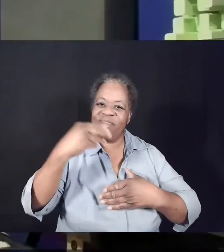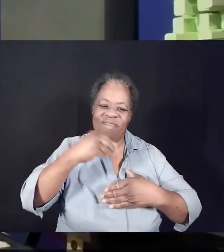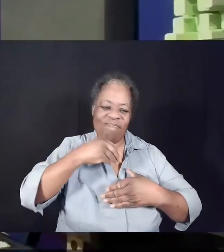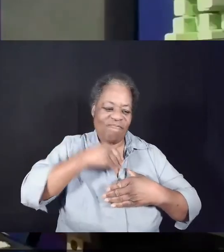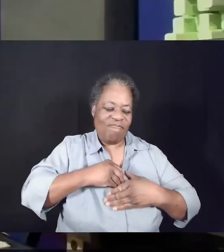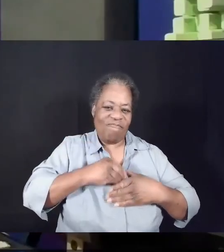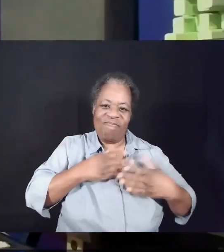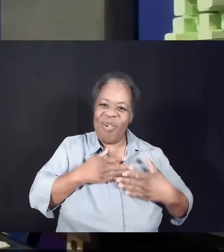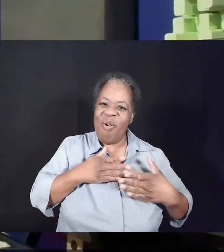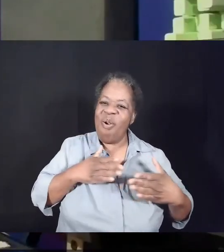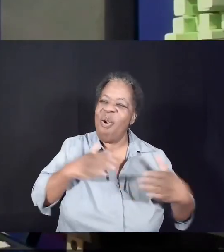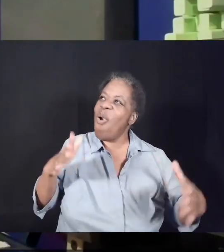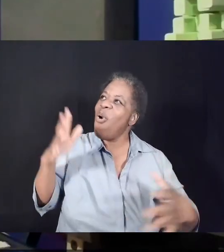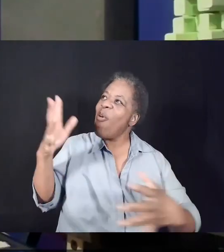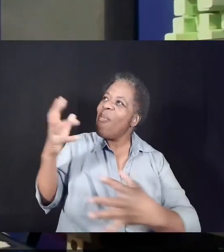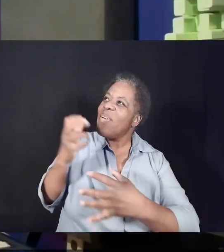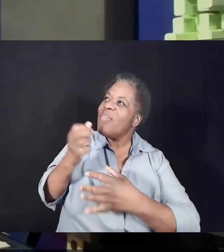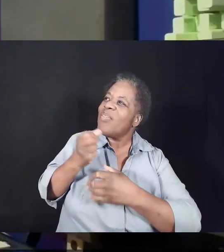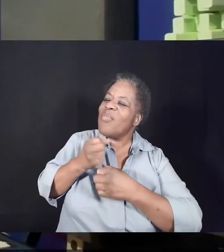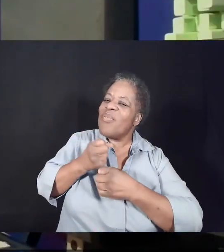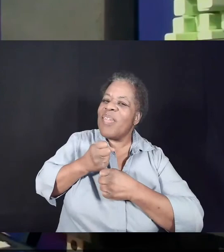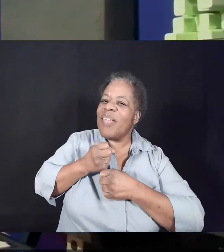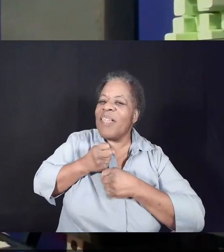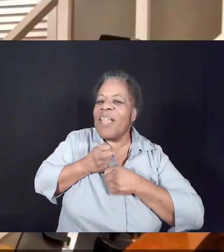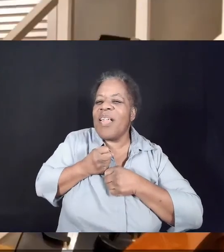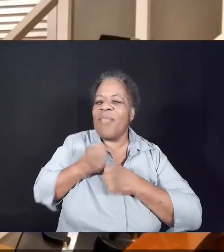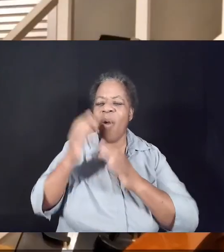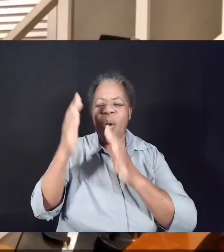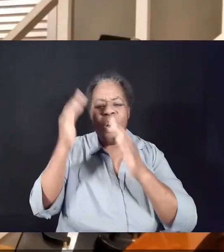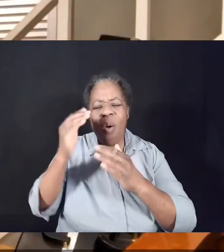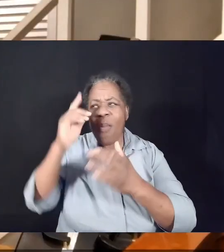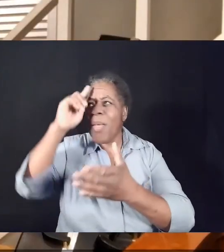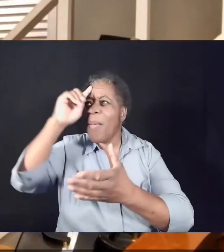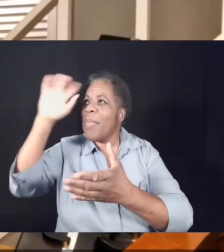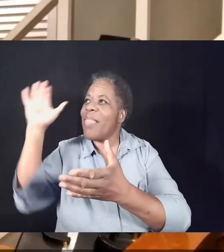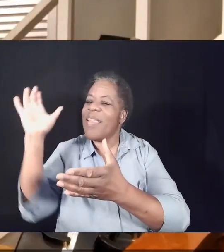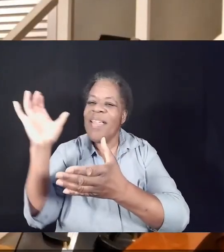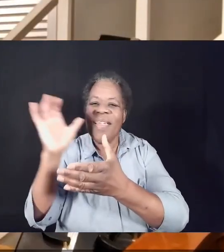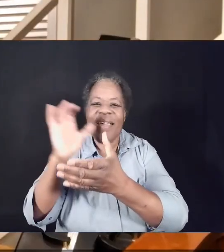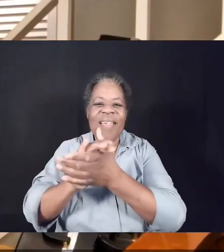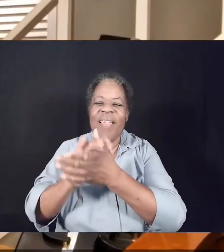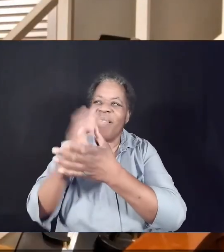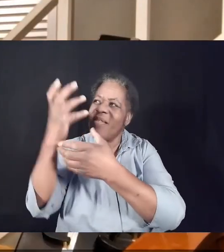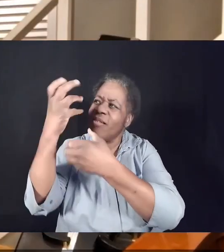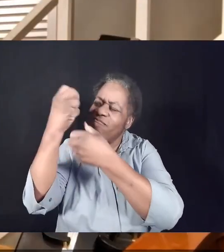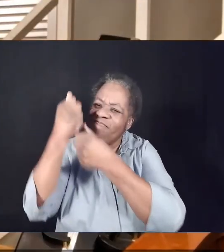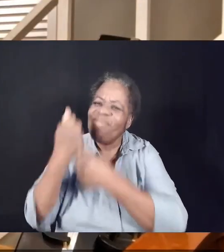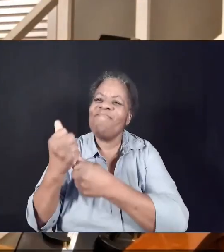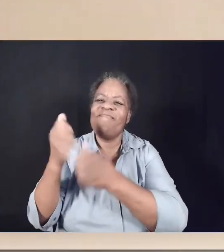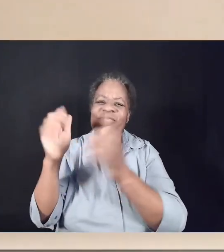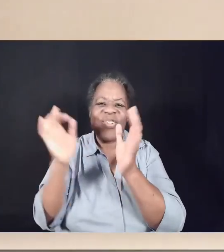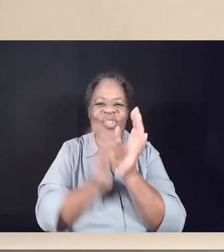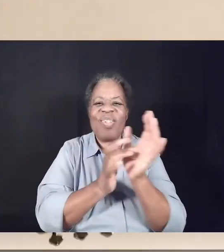There is a hope to believe in Jesus. Jesus,